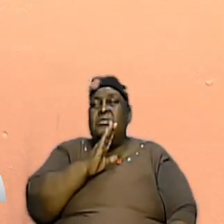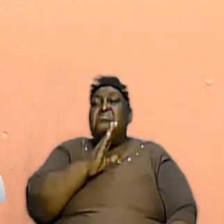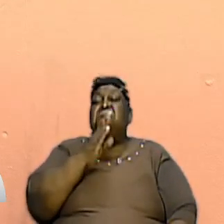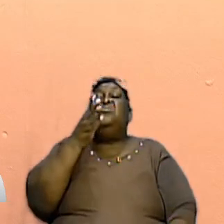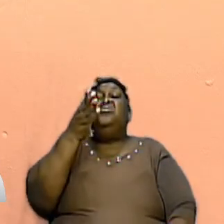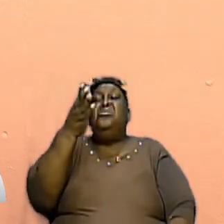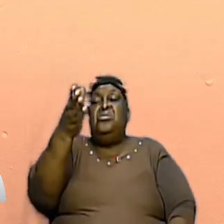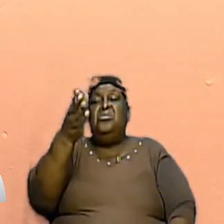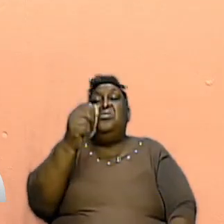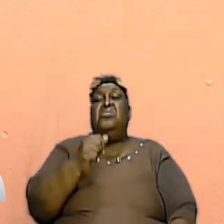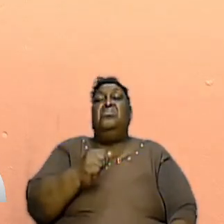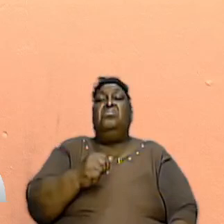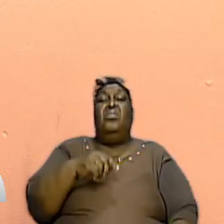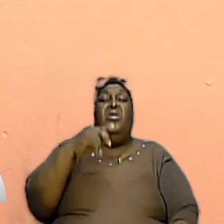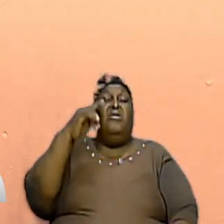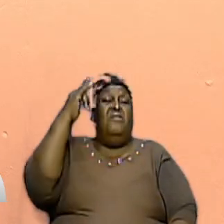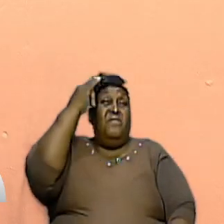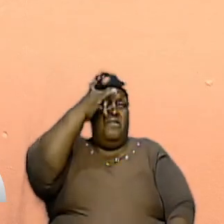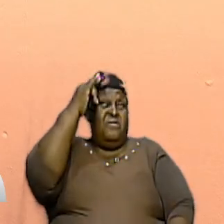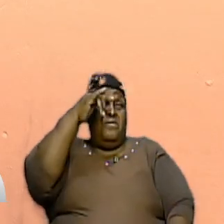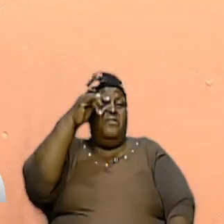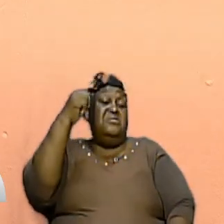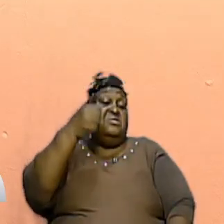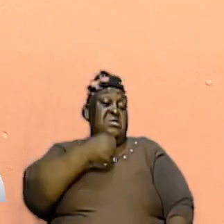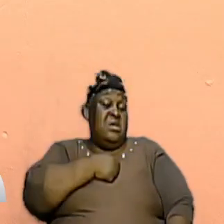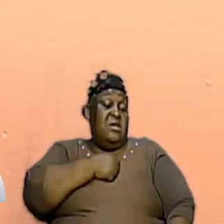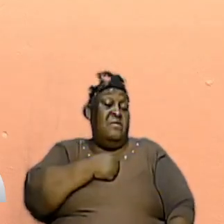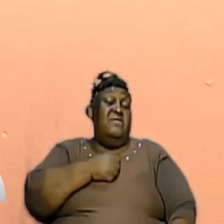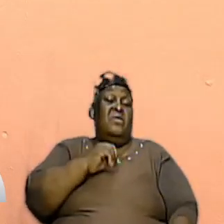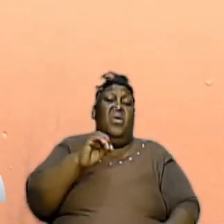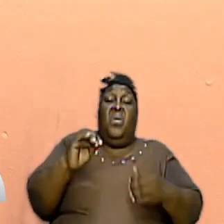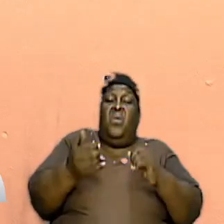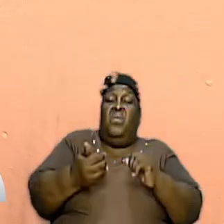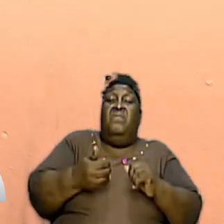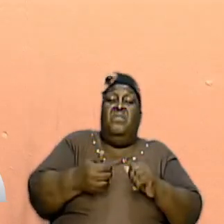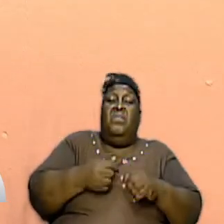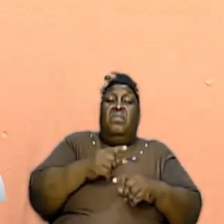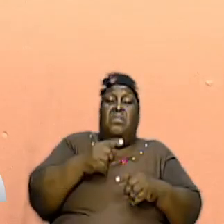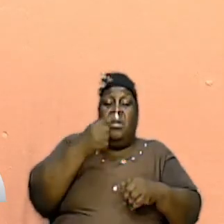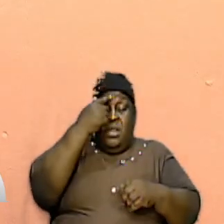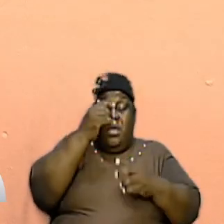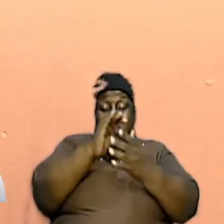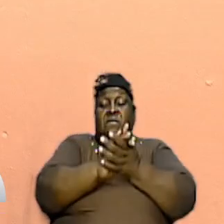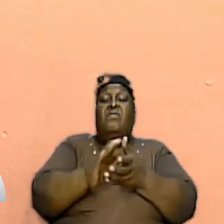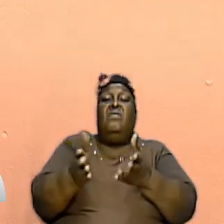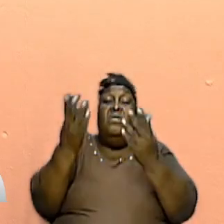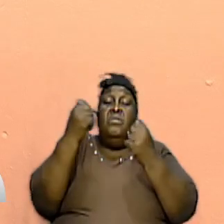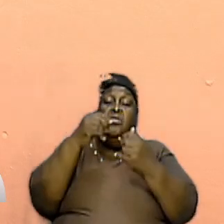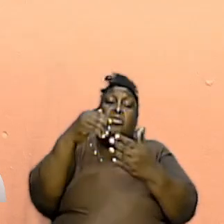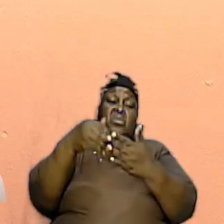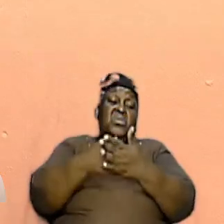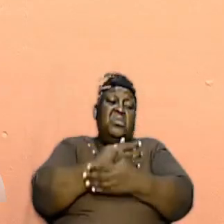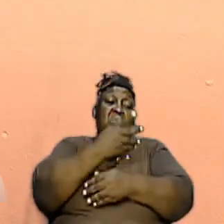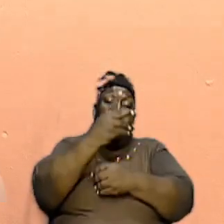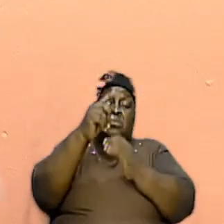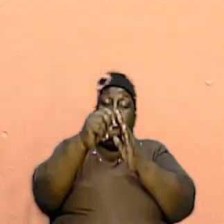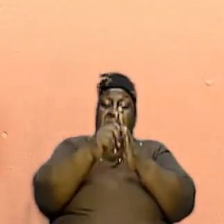we fool ourselves however and believe that when we come to the New Testament the God